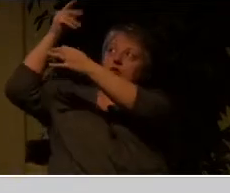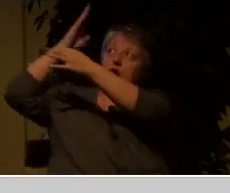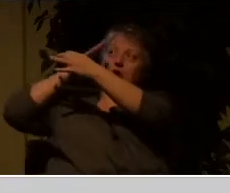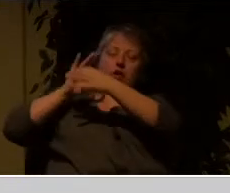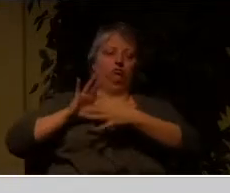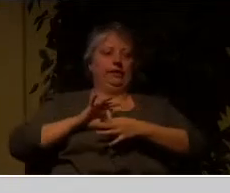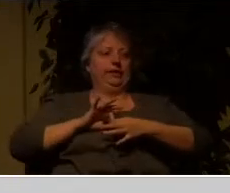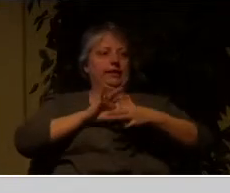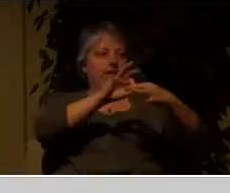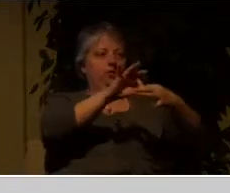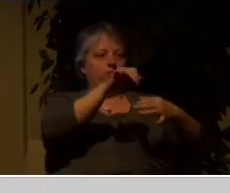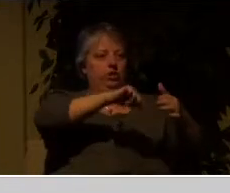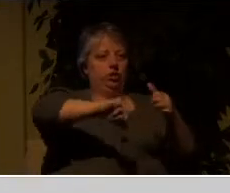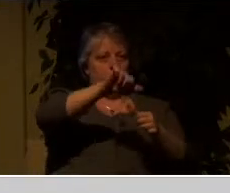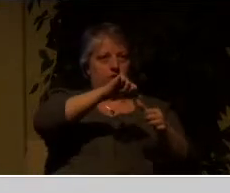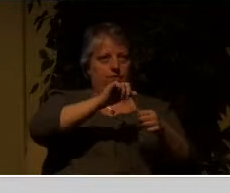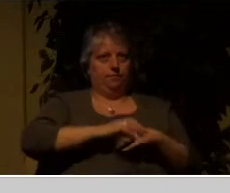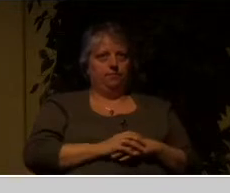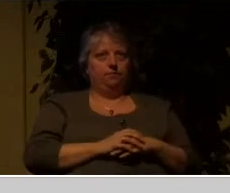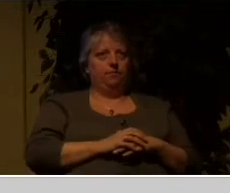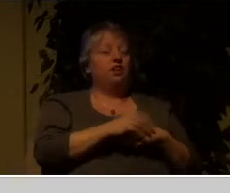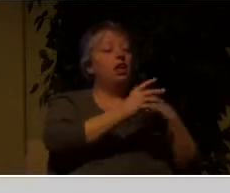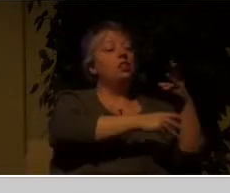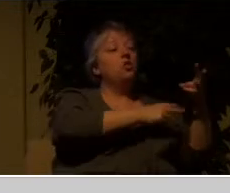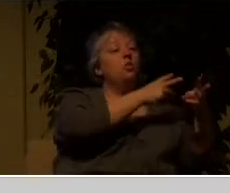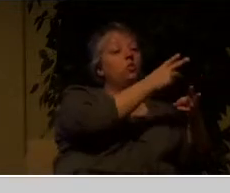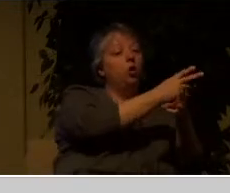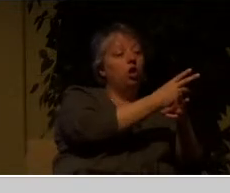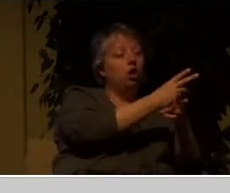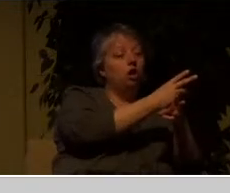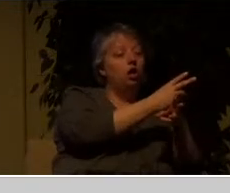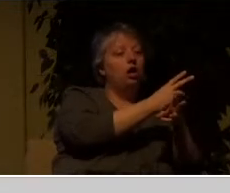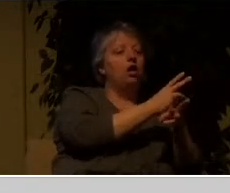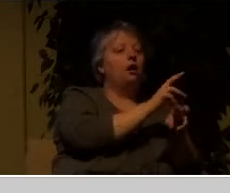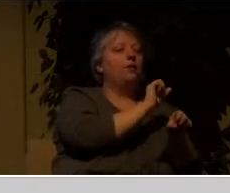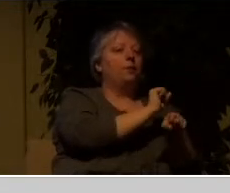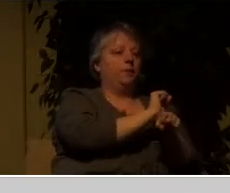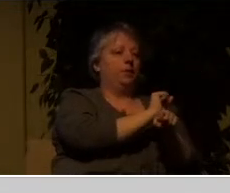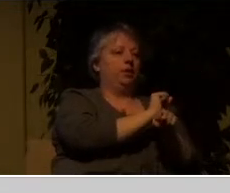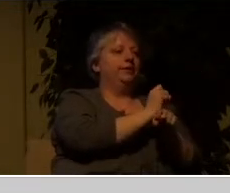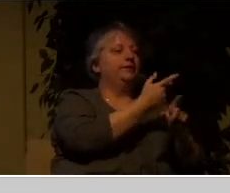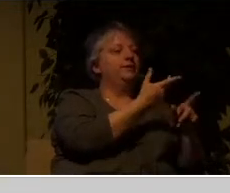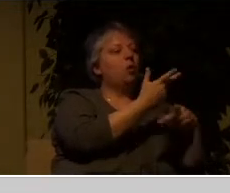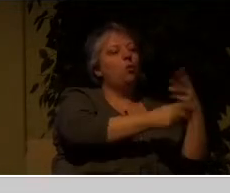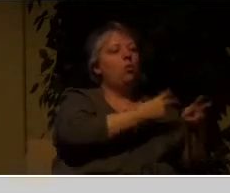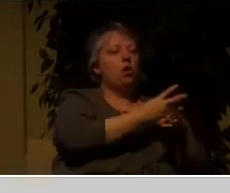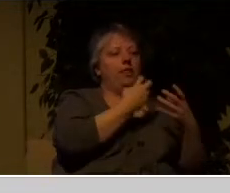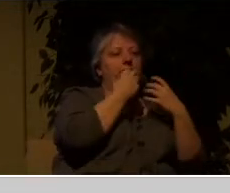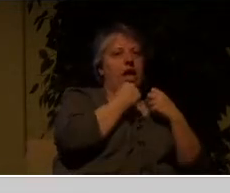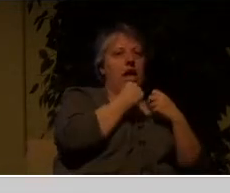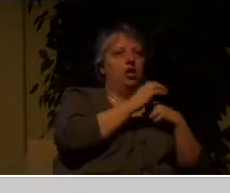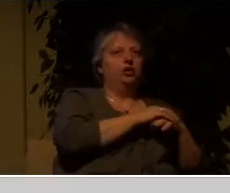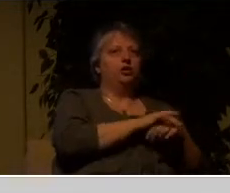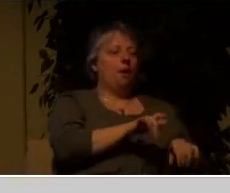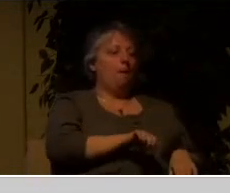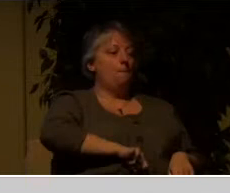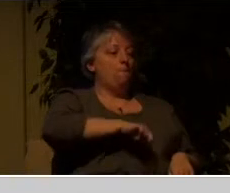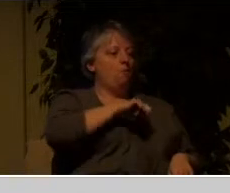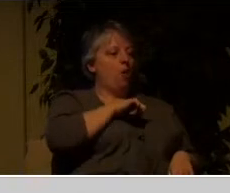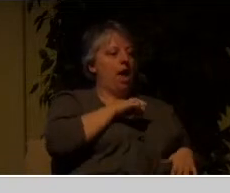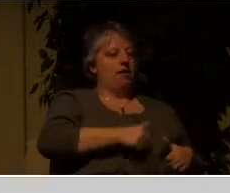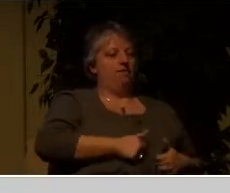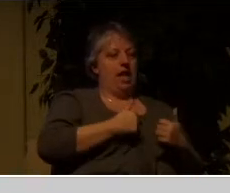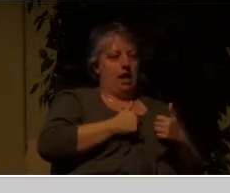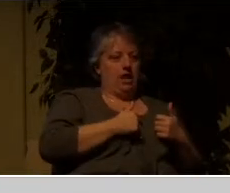it operates according to worldly values. Pride of life, lust of the eyes, lust of the flesh. Pride of life